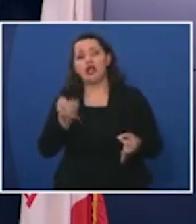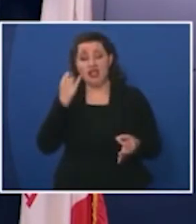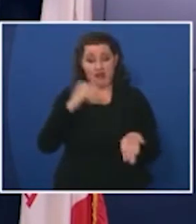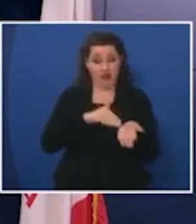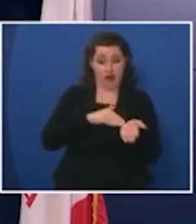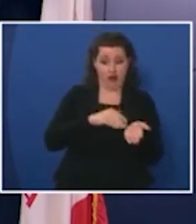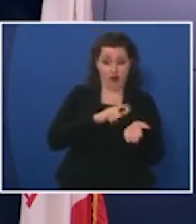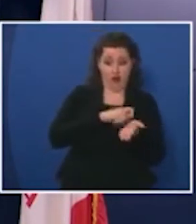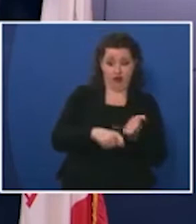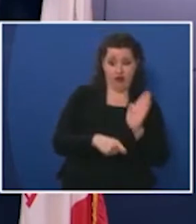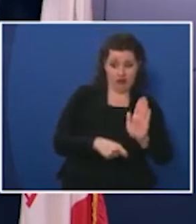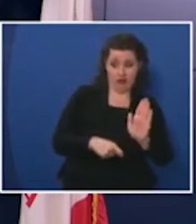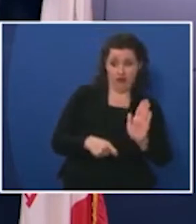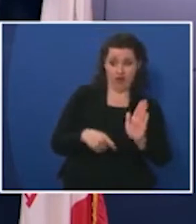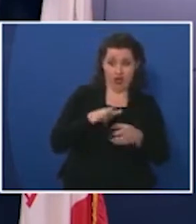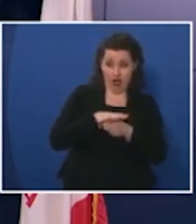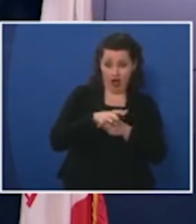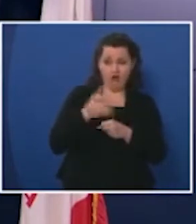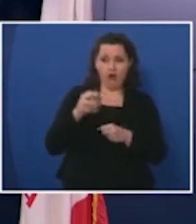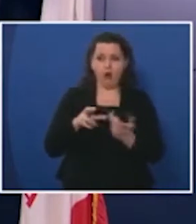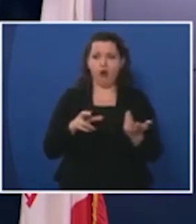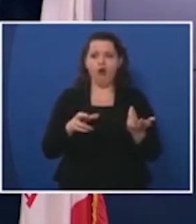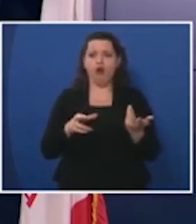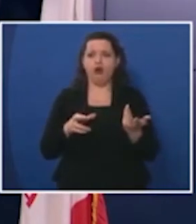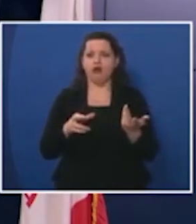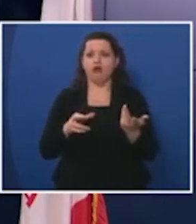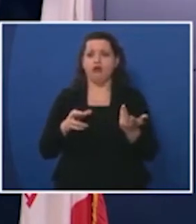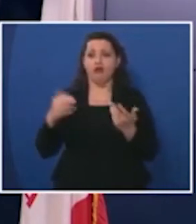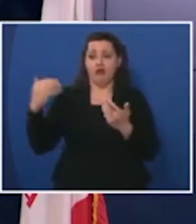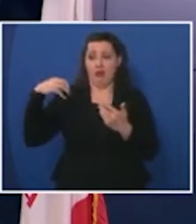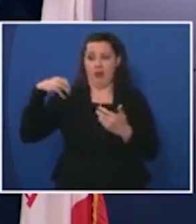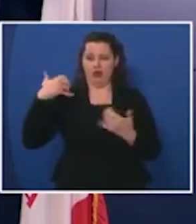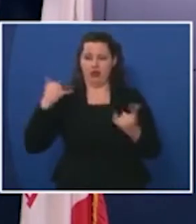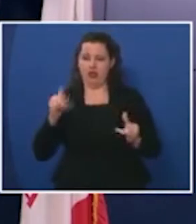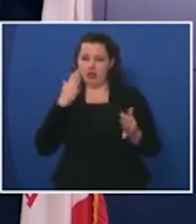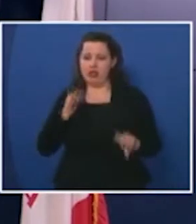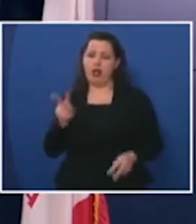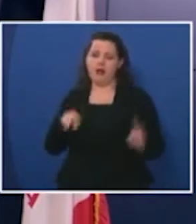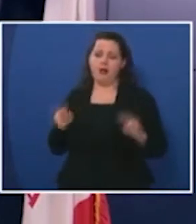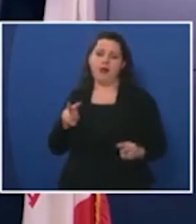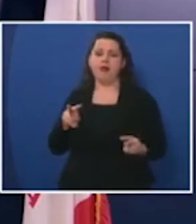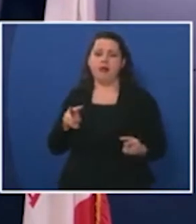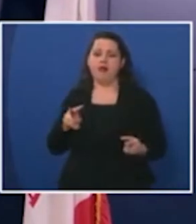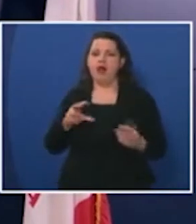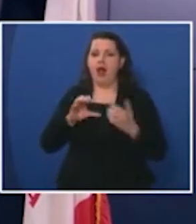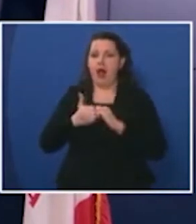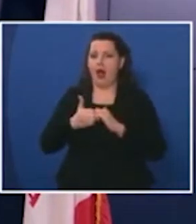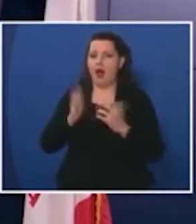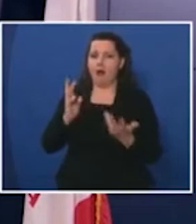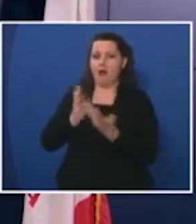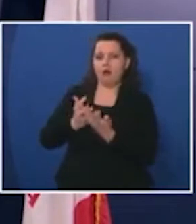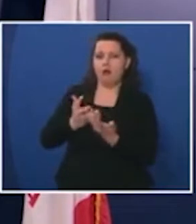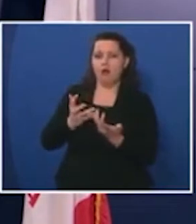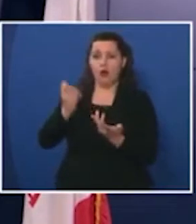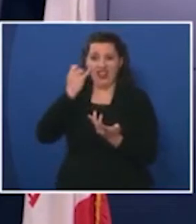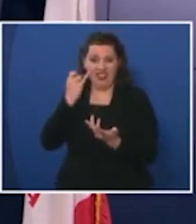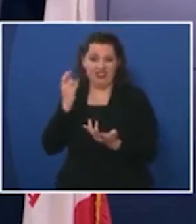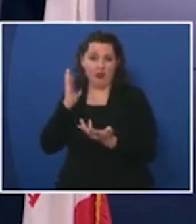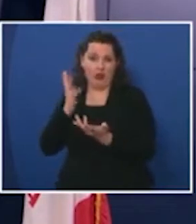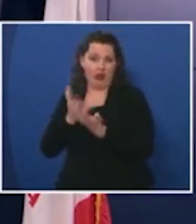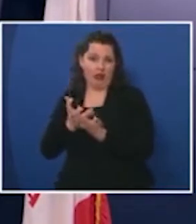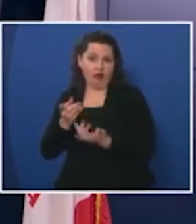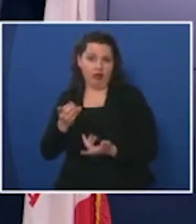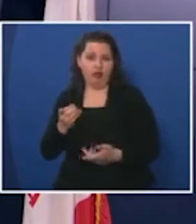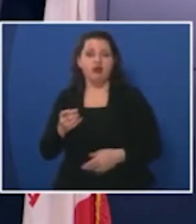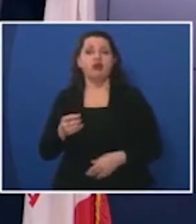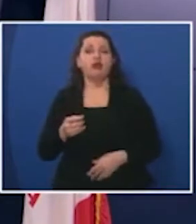a doctor is that enough or is it still up to the employer to decide how they accommodate that or whether they accommodate that well